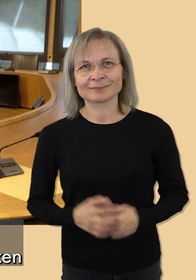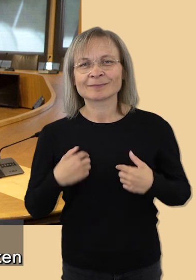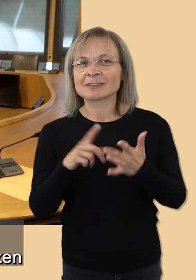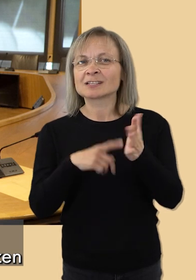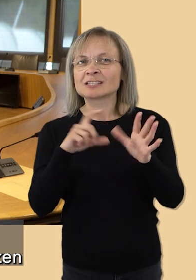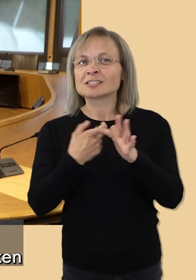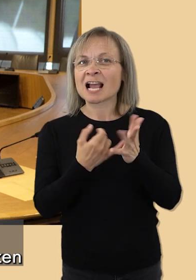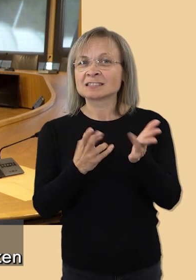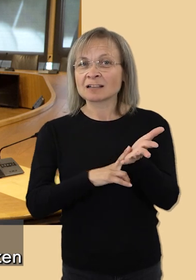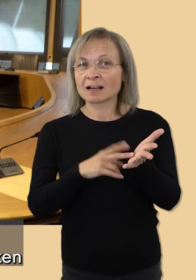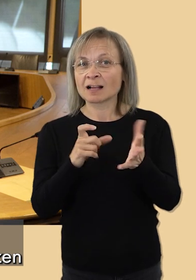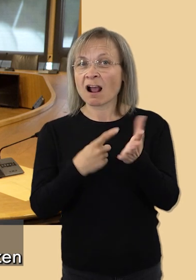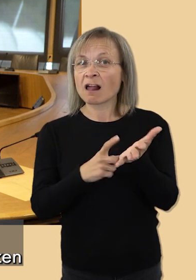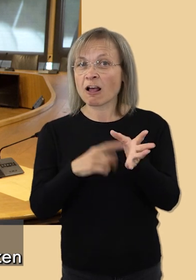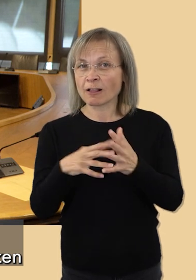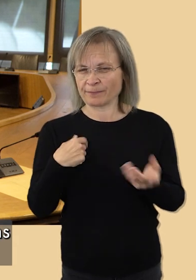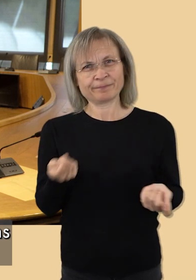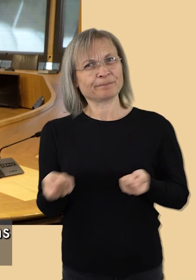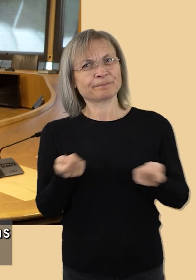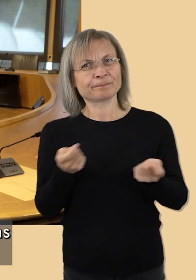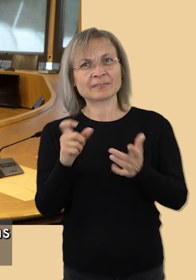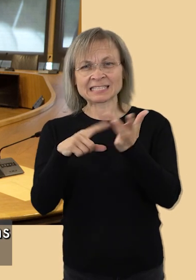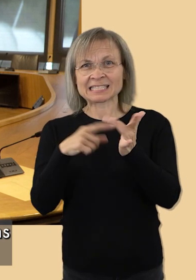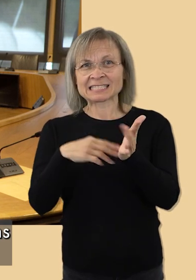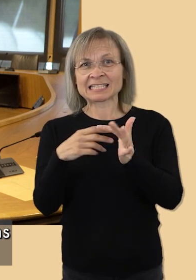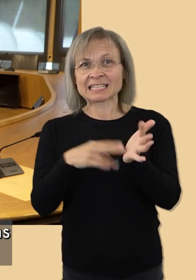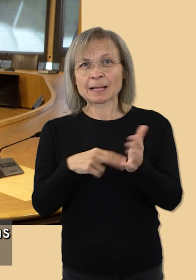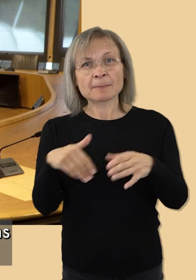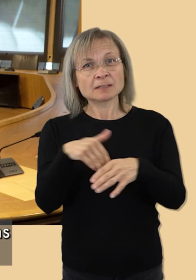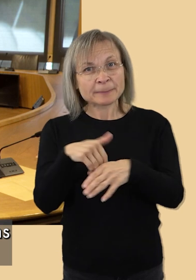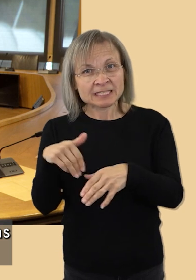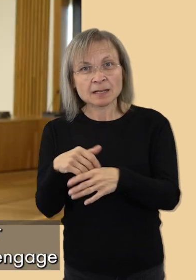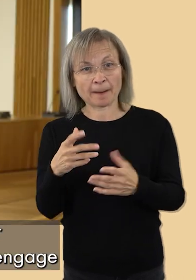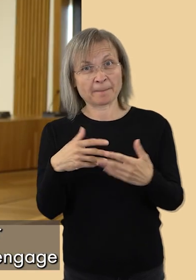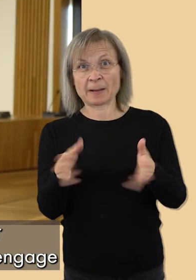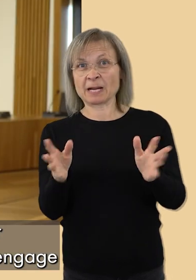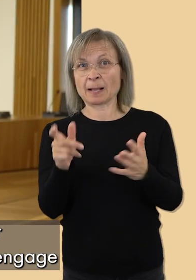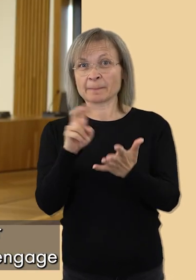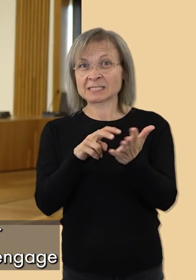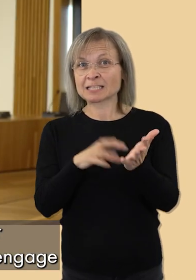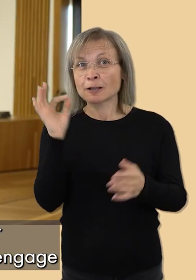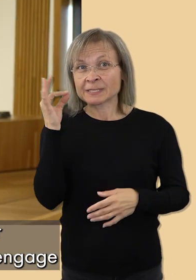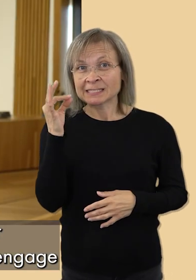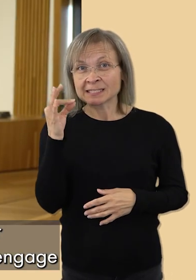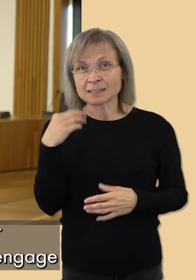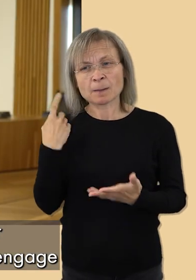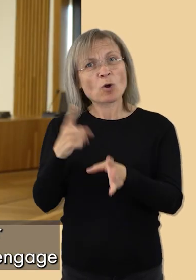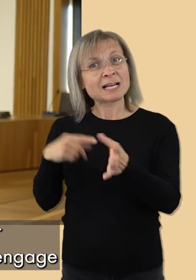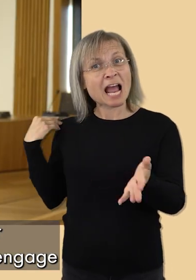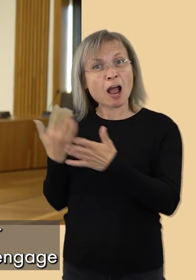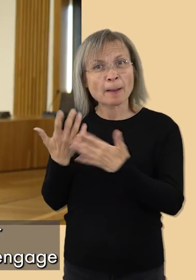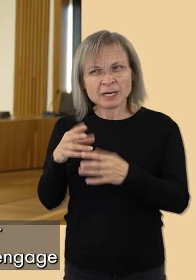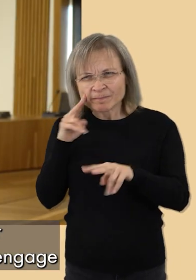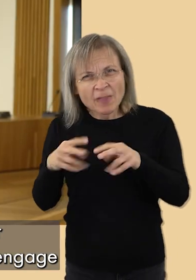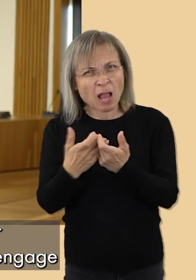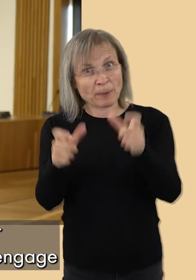Hi, I'm Jackson Carlow and I'm the Convener of the Citizens' Participation and Public Petitions Committee. Now we've spent over a year looking at how people